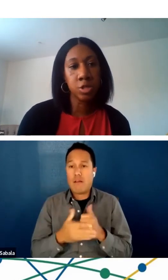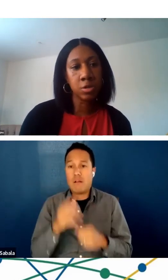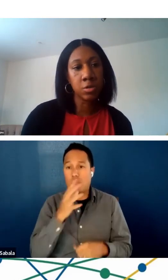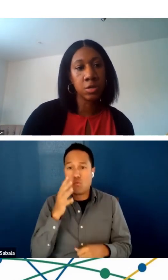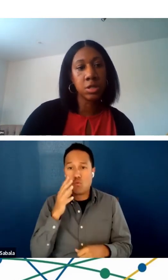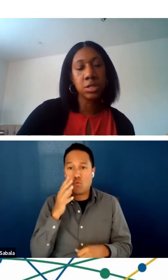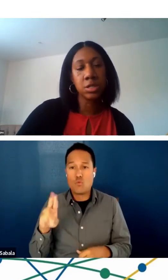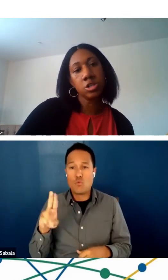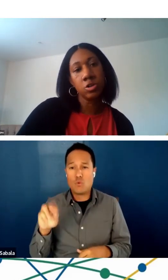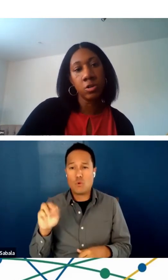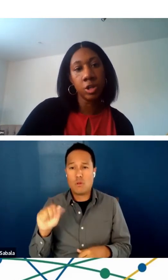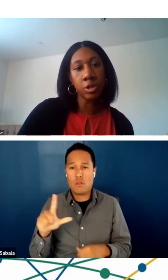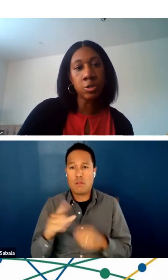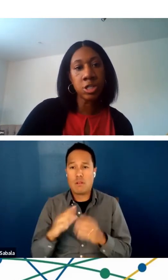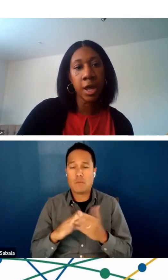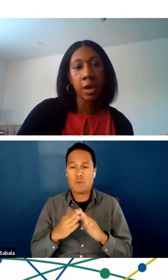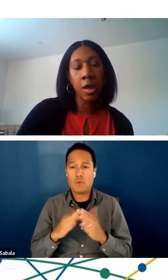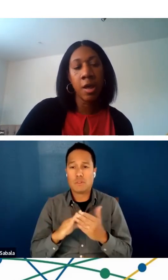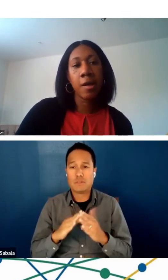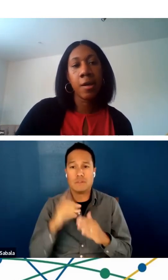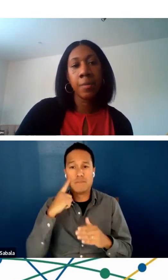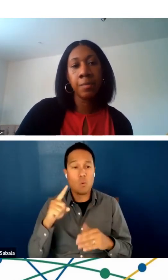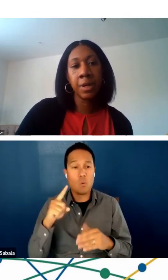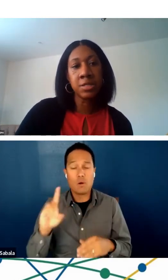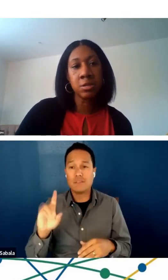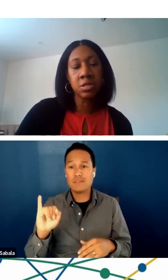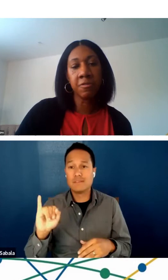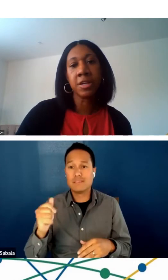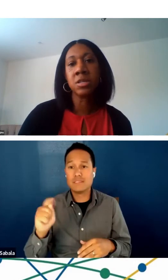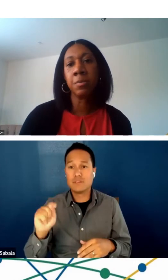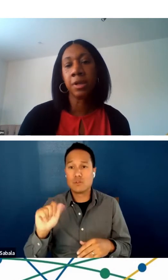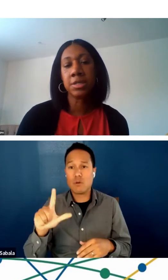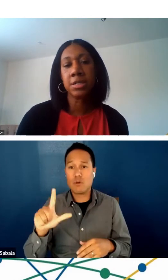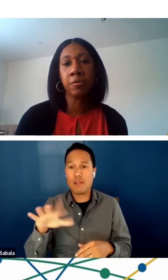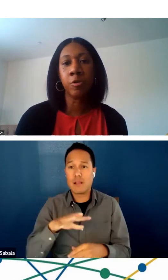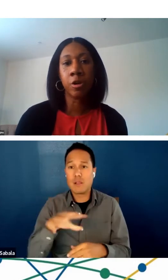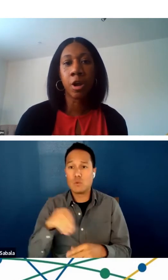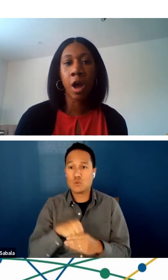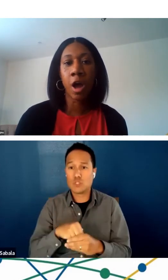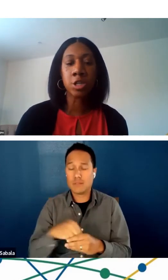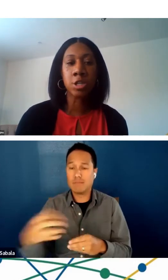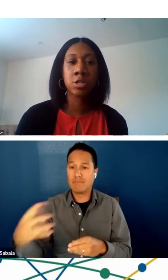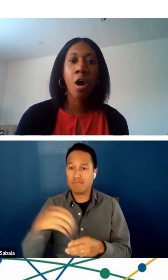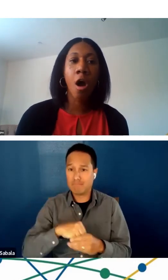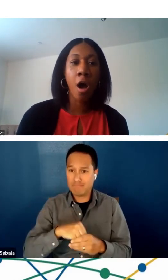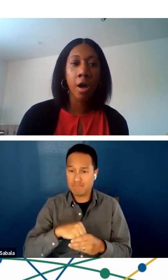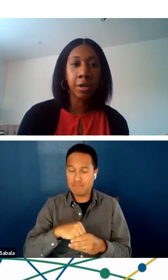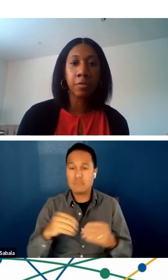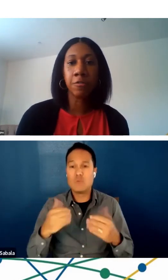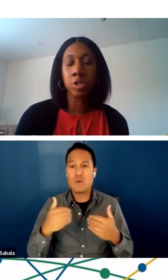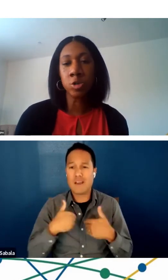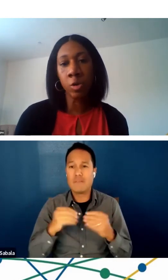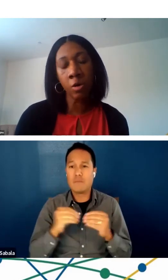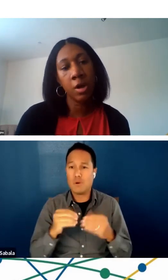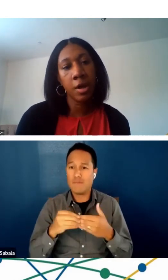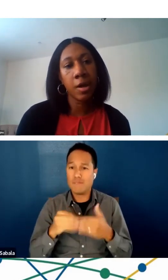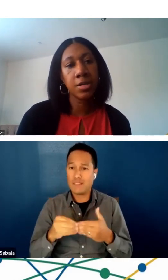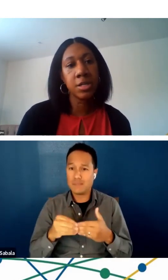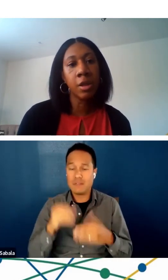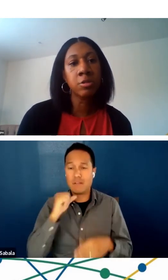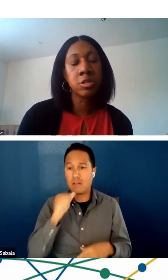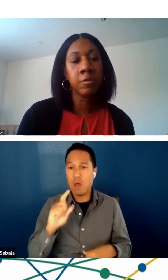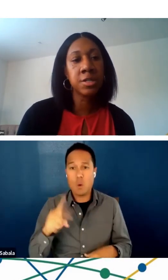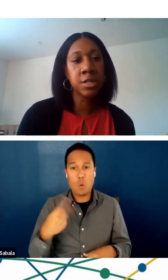does come to digital inclusion because there's the flexibility for not just audio and visual